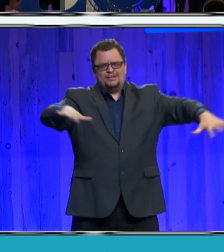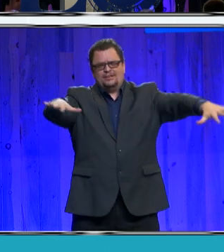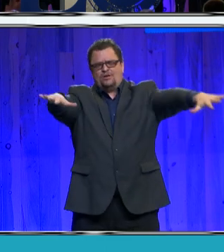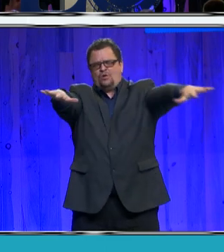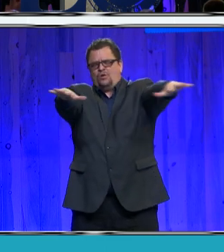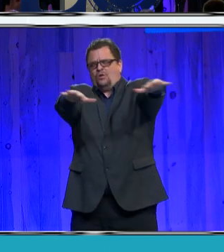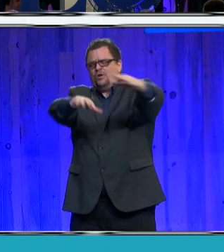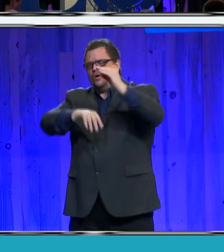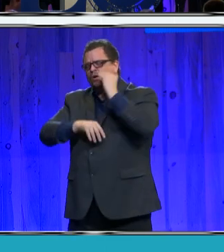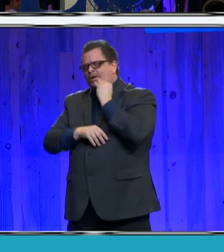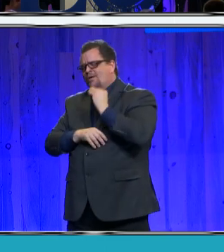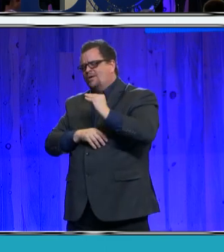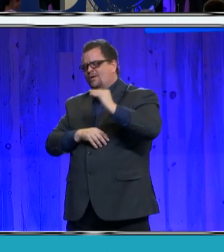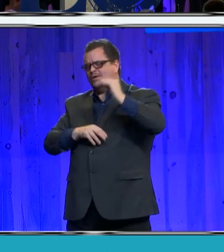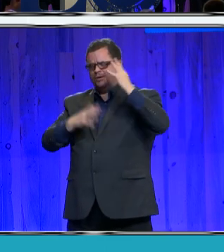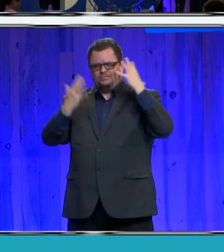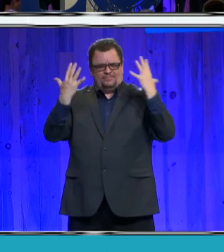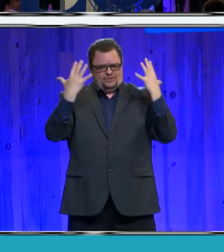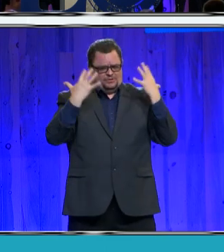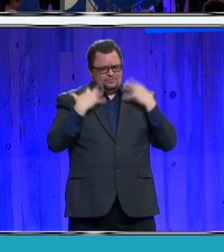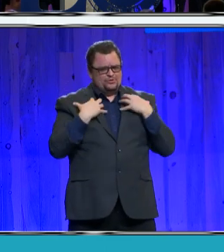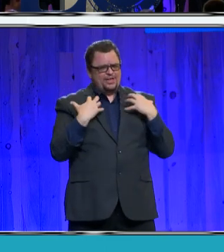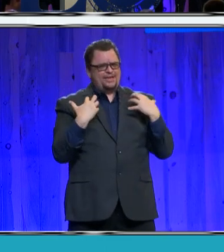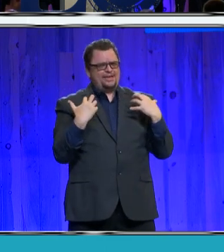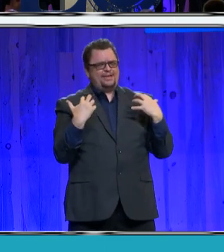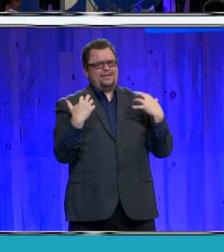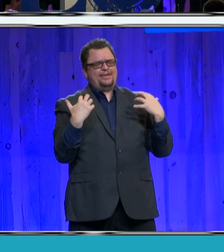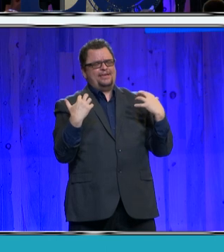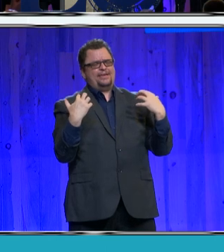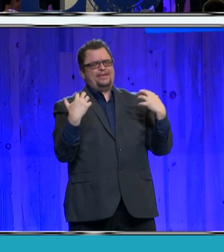the brave?